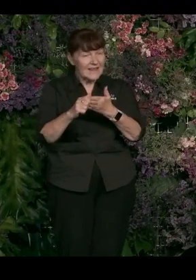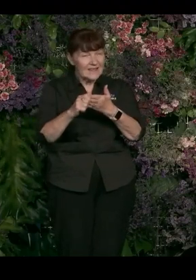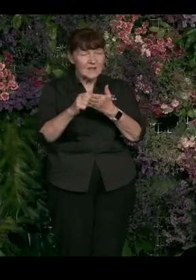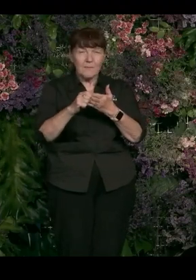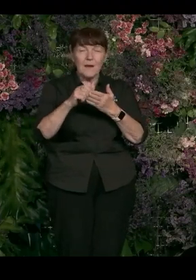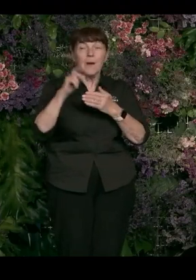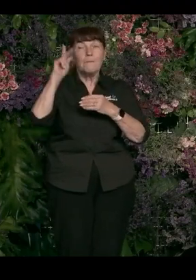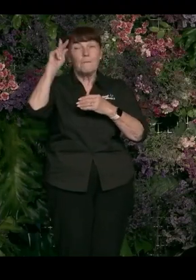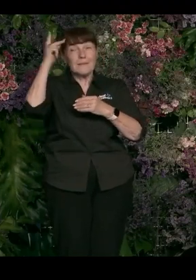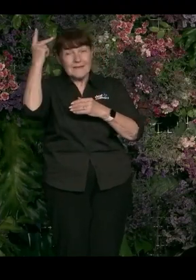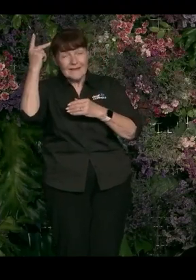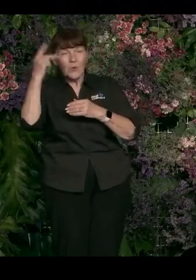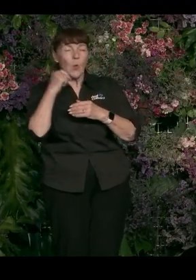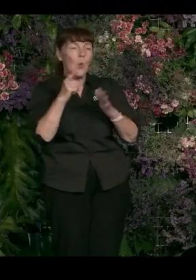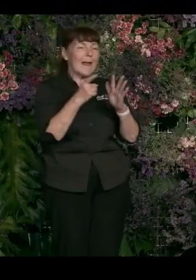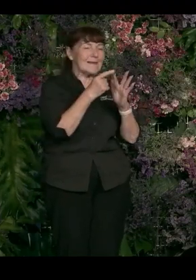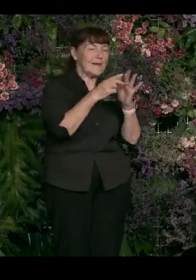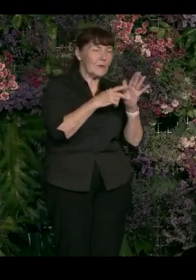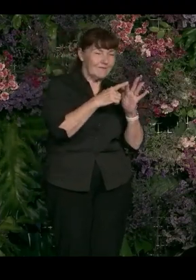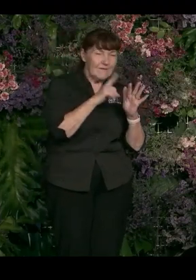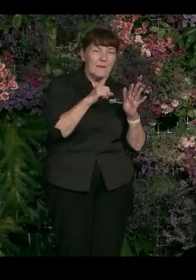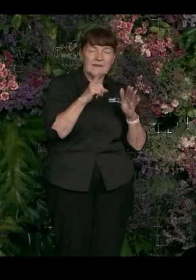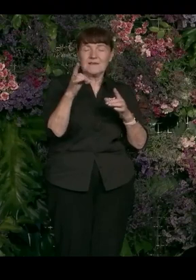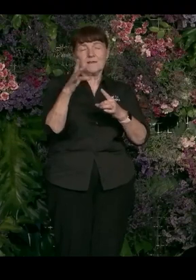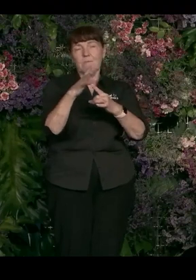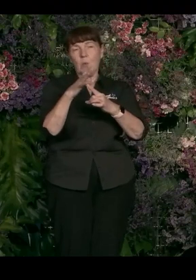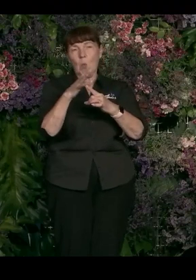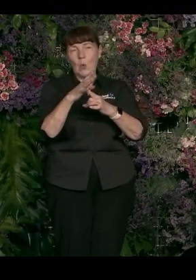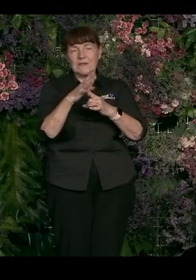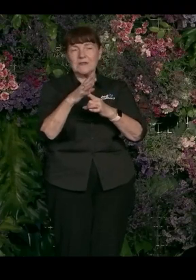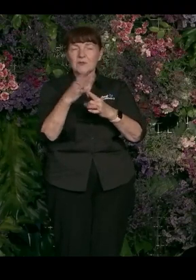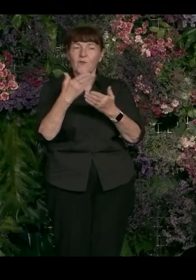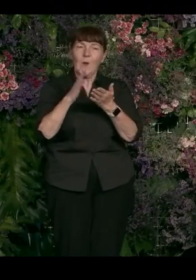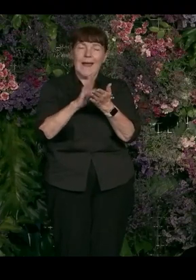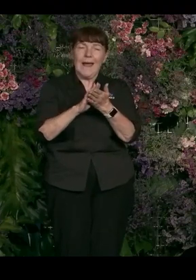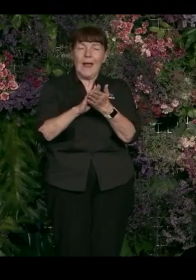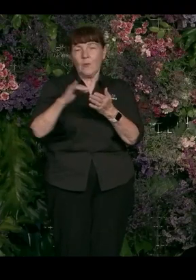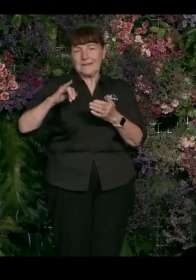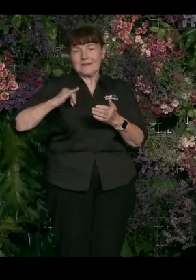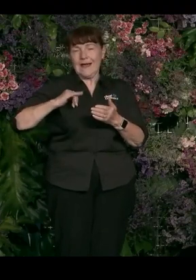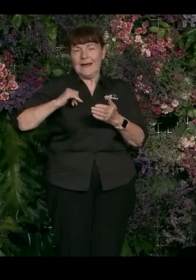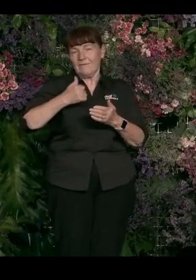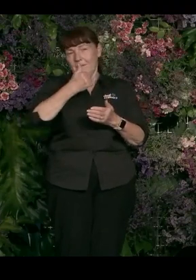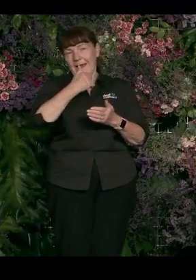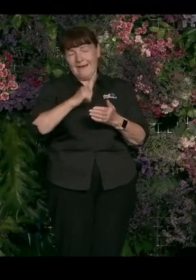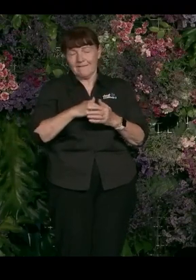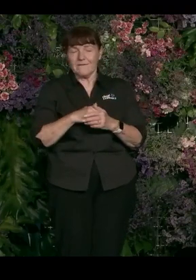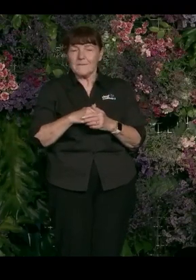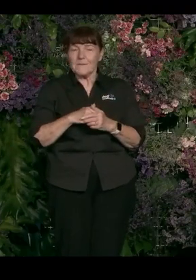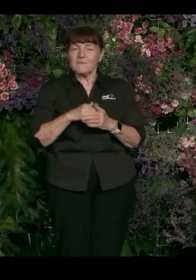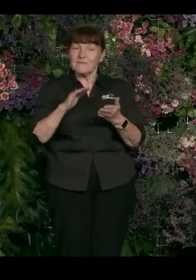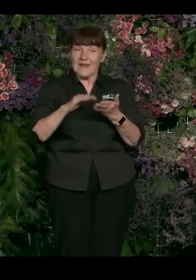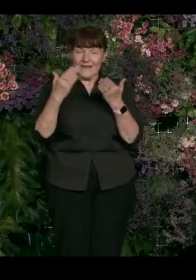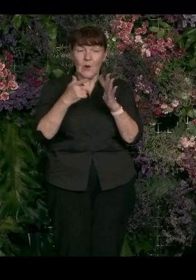political but also executive level leadership, is absolutely critical to the employee experience. But now, as an executive,